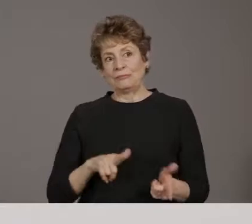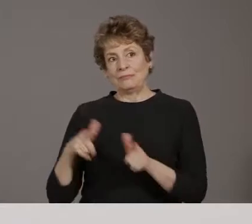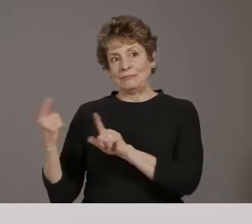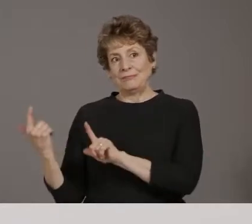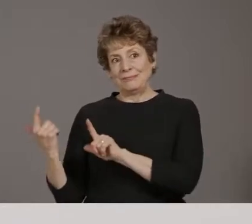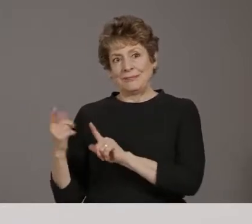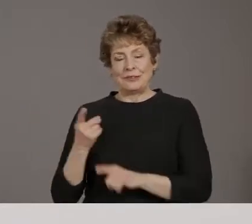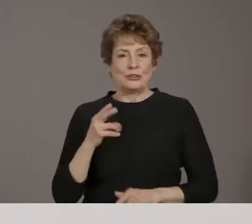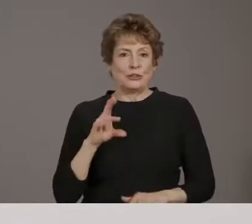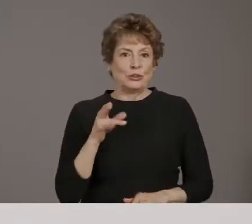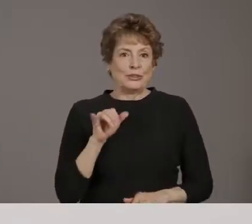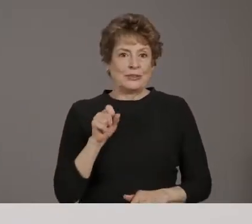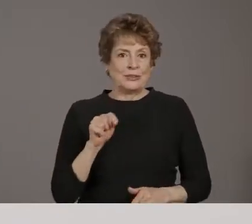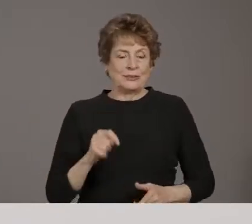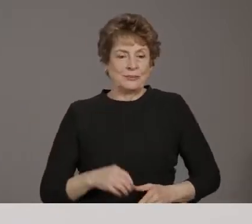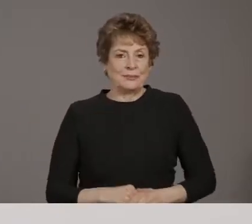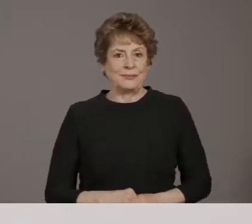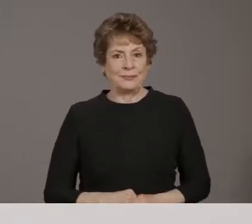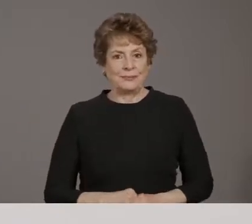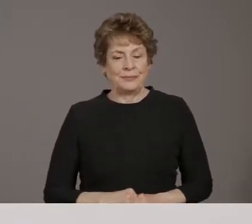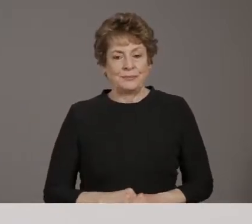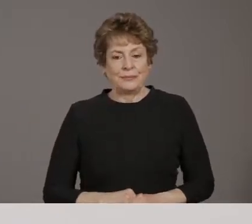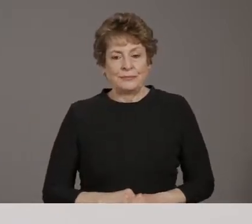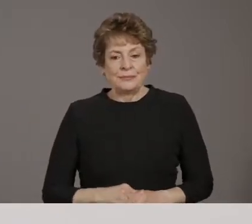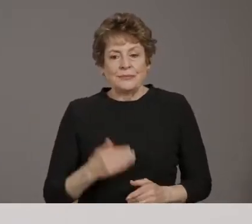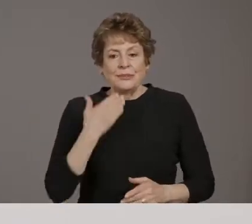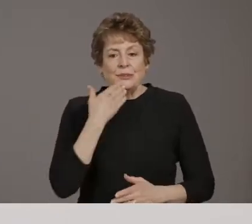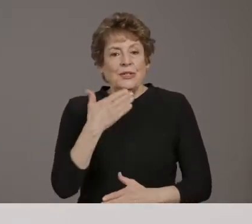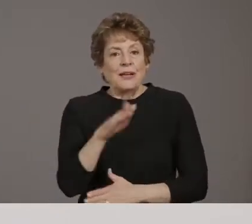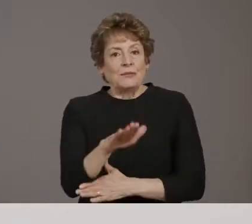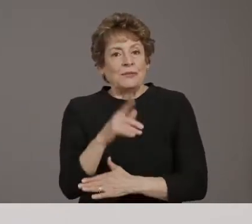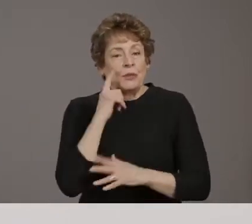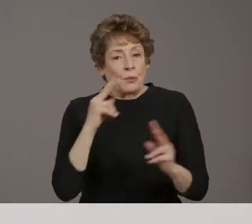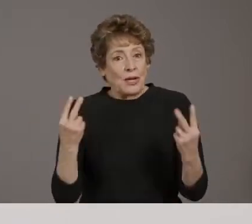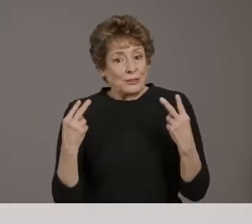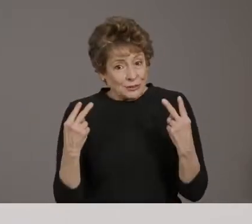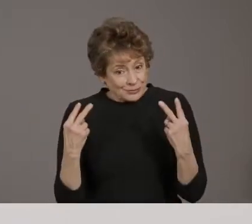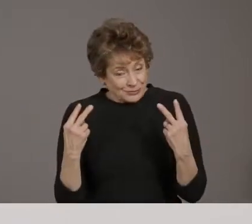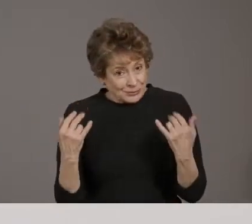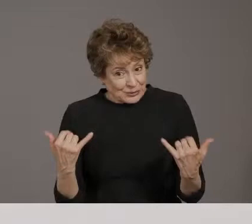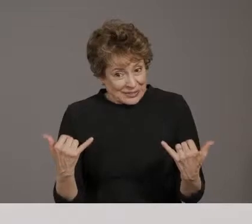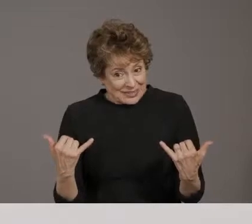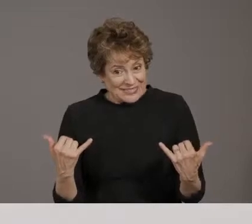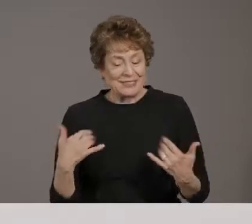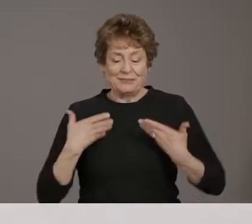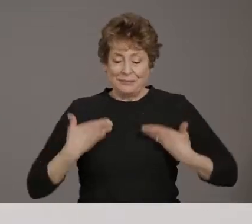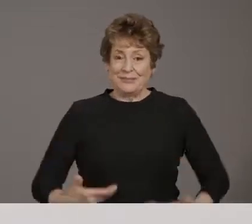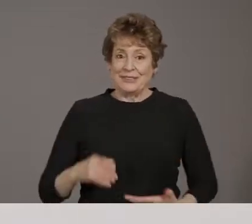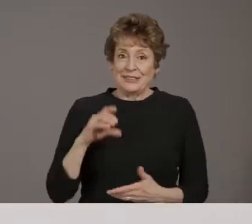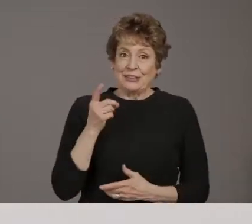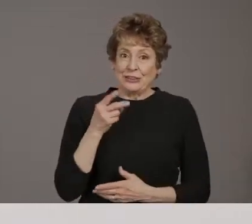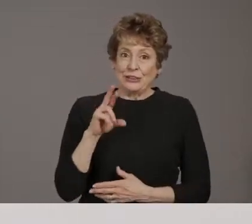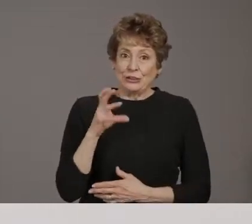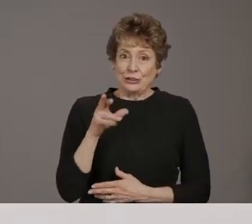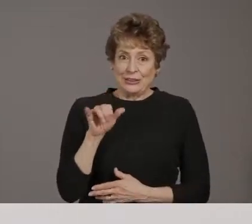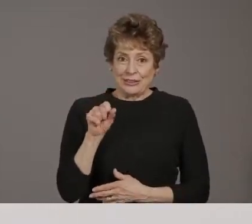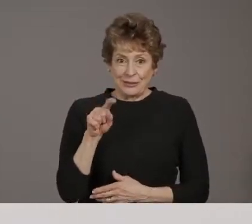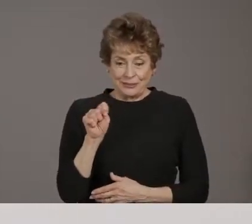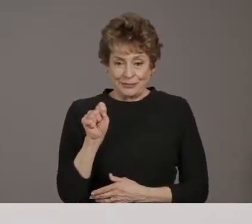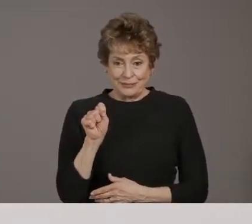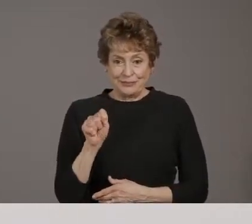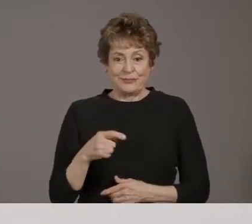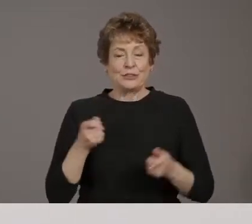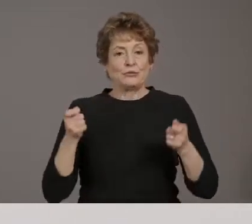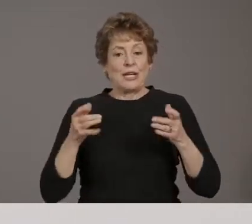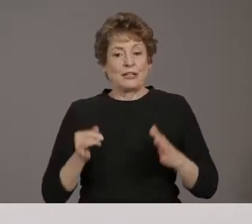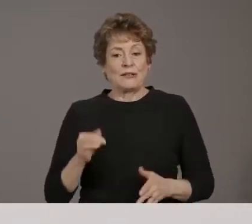Good afternoon, everyone, and thank you for joining us today. I'm Dr. Kara Christ, Director of the Arizona Department of Health Services, and I hope everyone